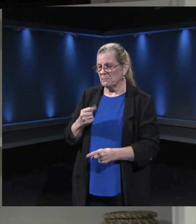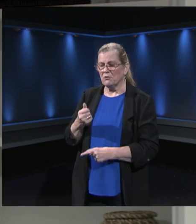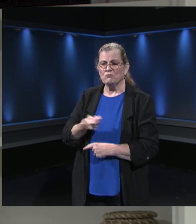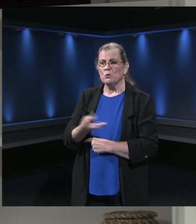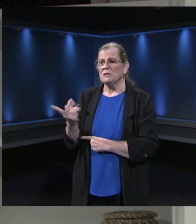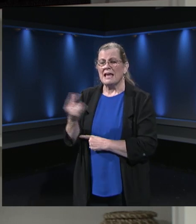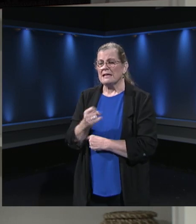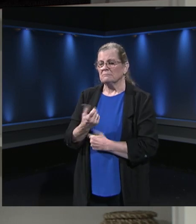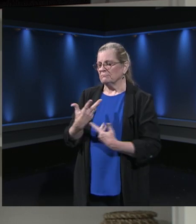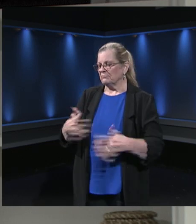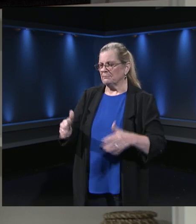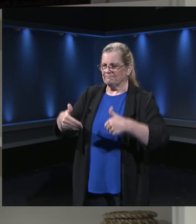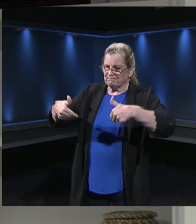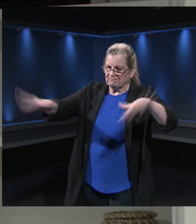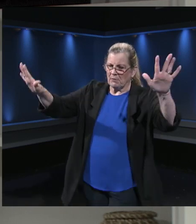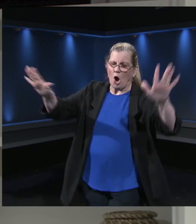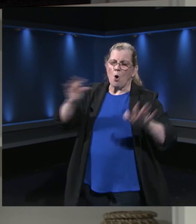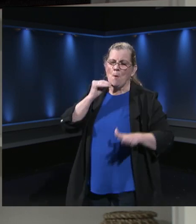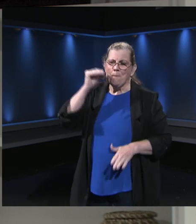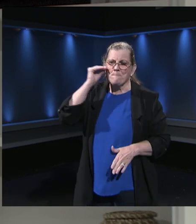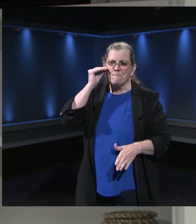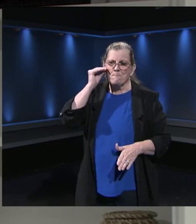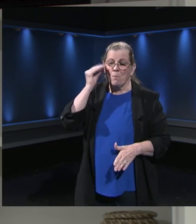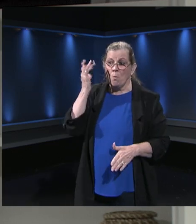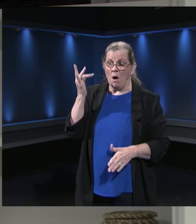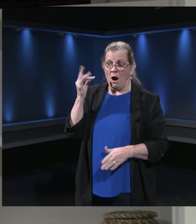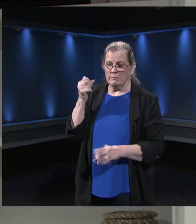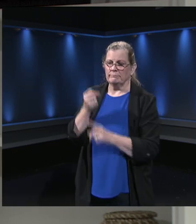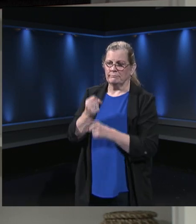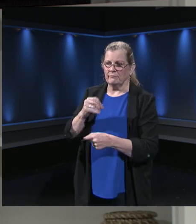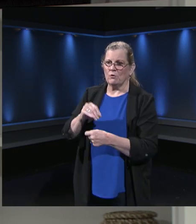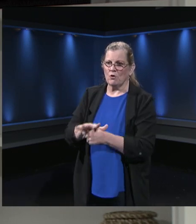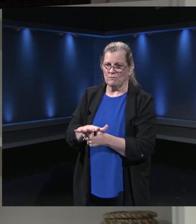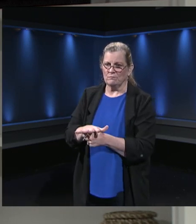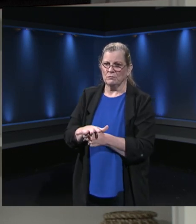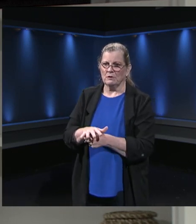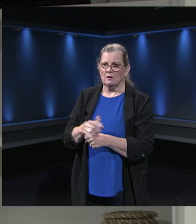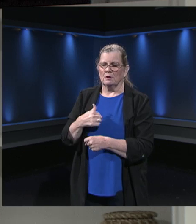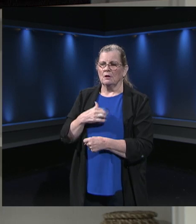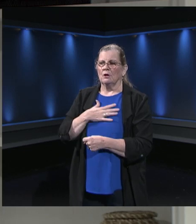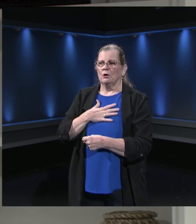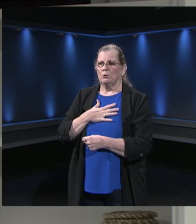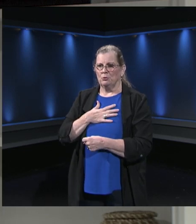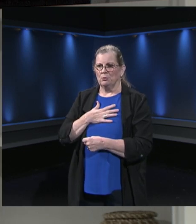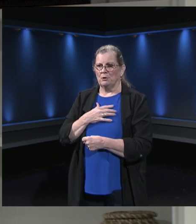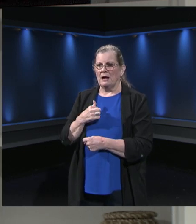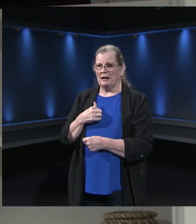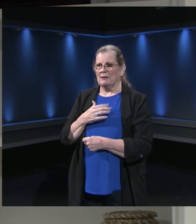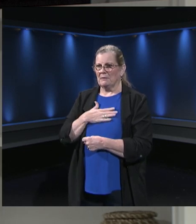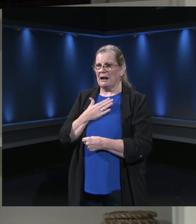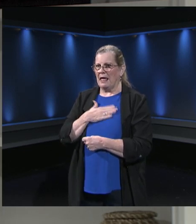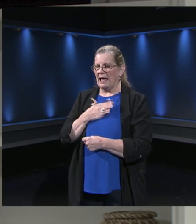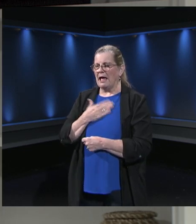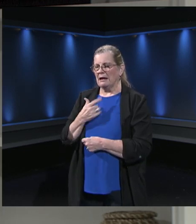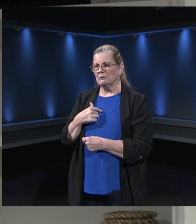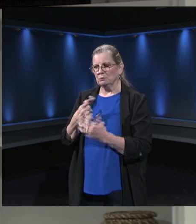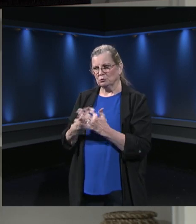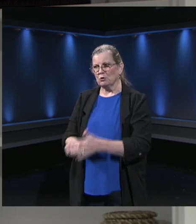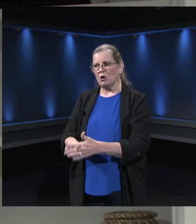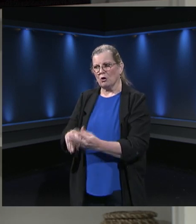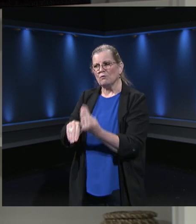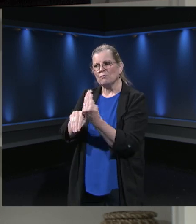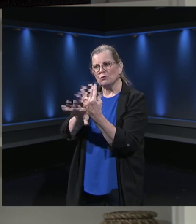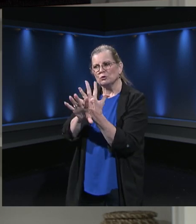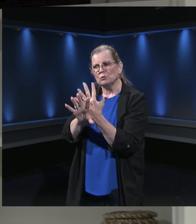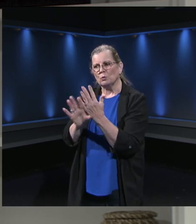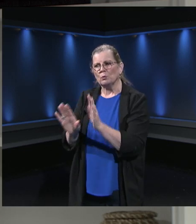is something that helps me know and makes me believe that starting virtually was the right decision for